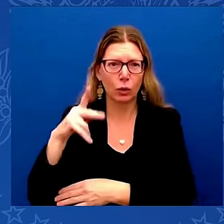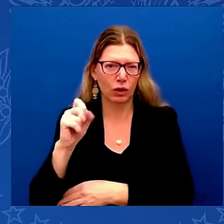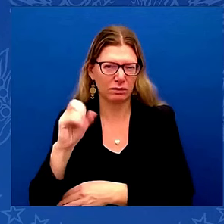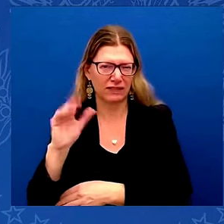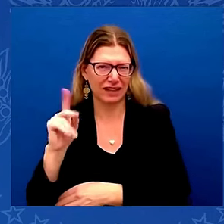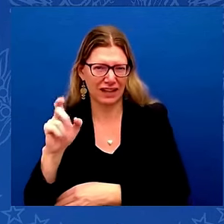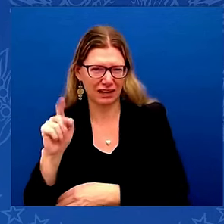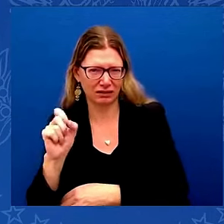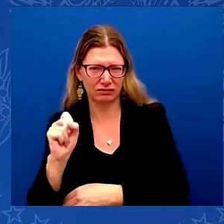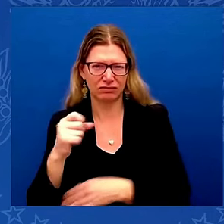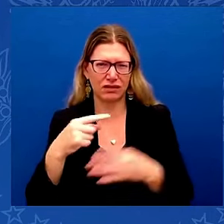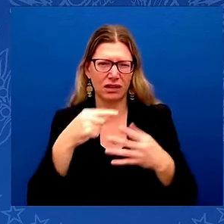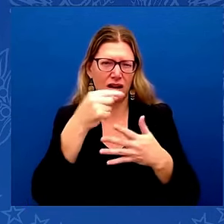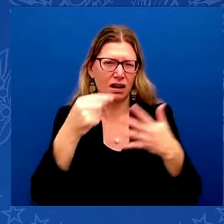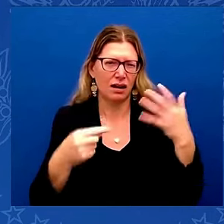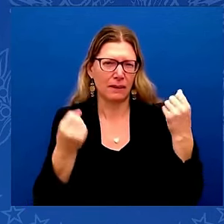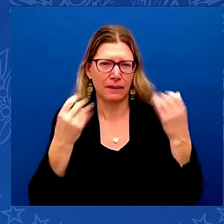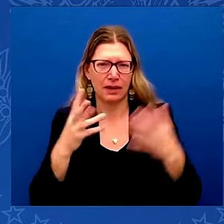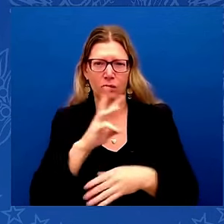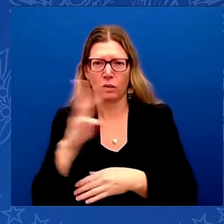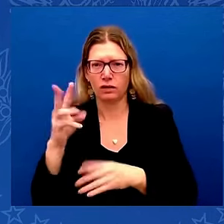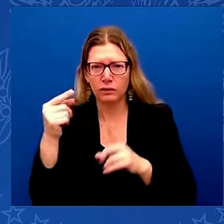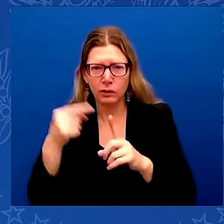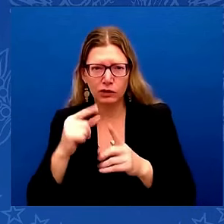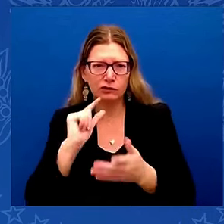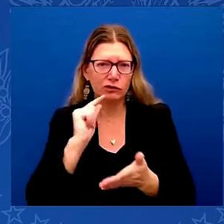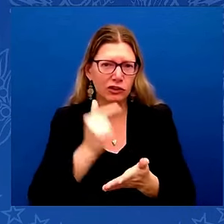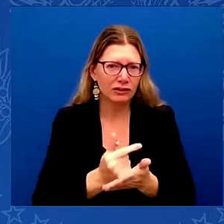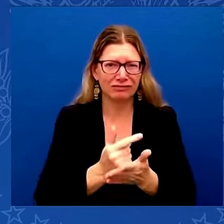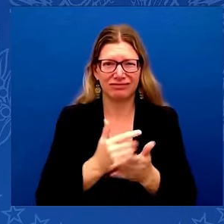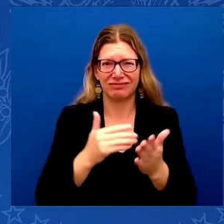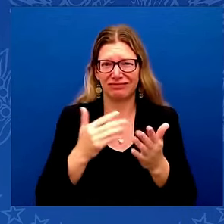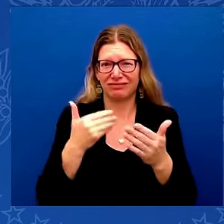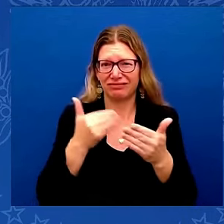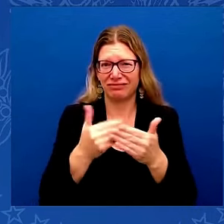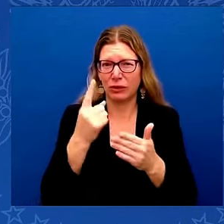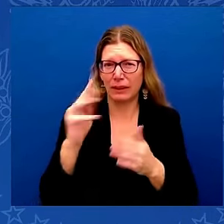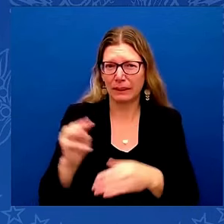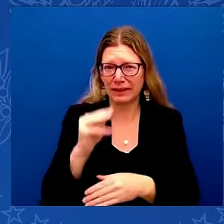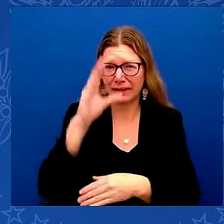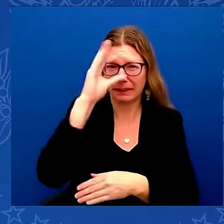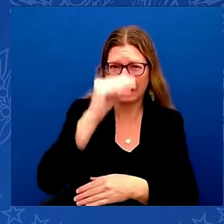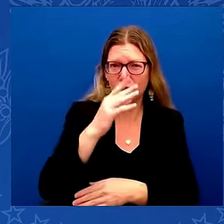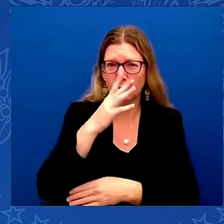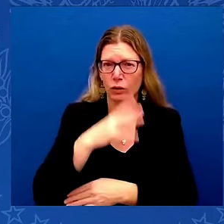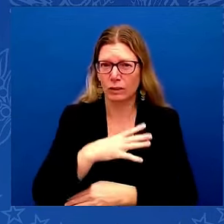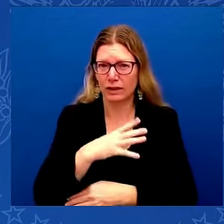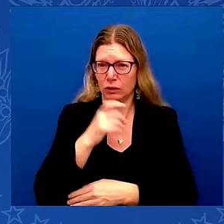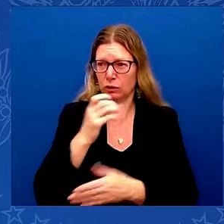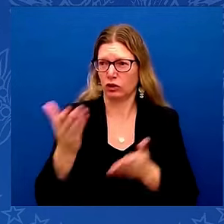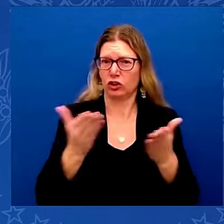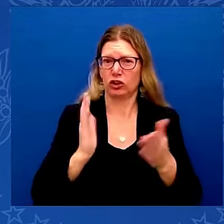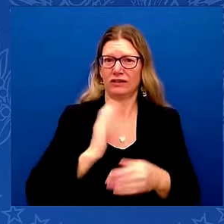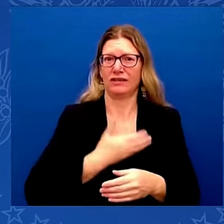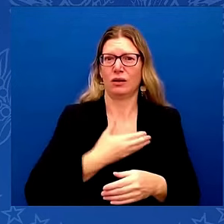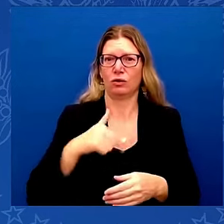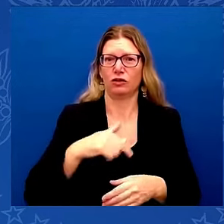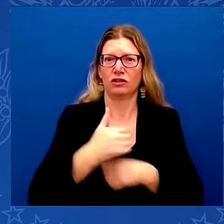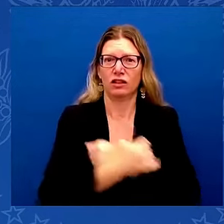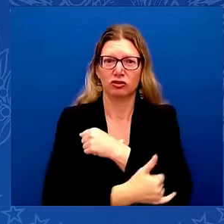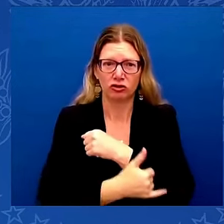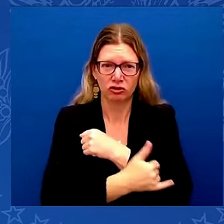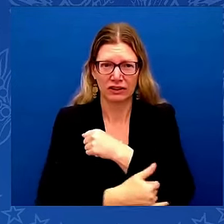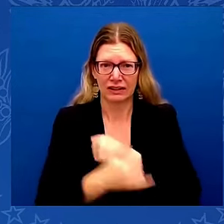men and women who serve our nation as members of the U.S. Army, Army Reserves and Army National Guard. The Army football team